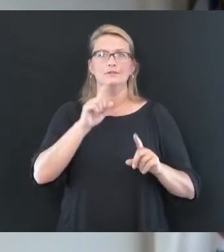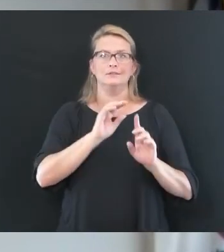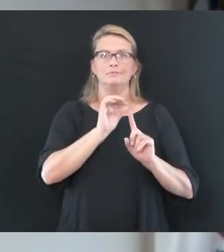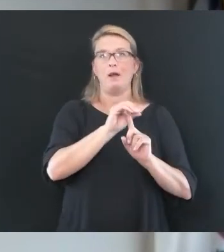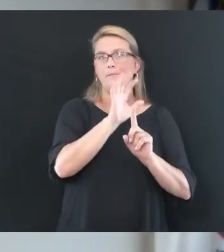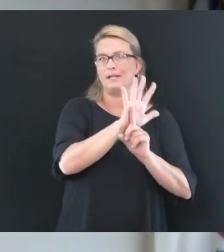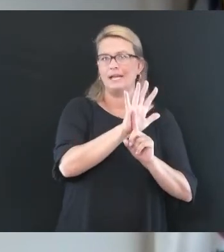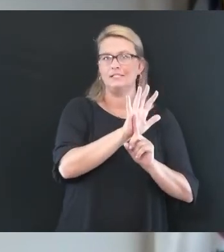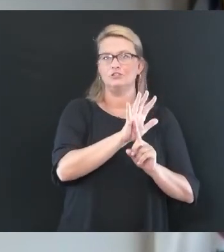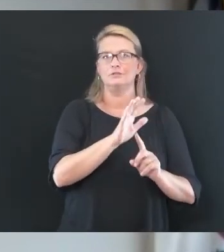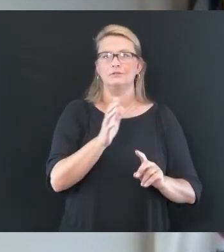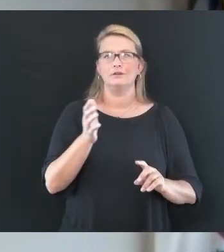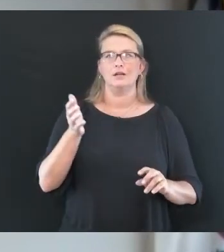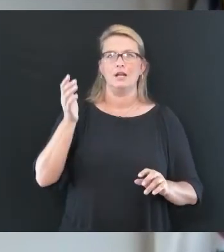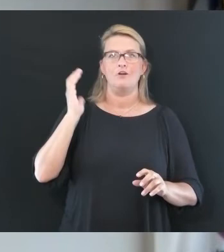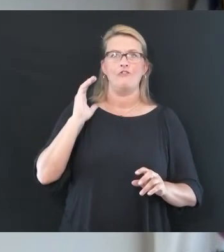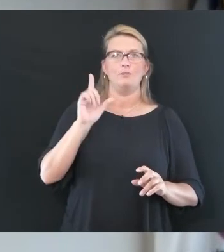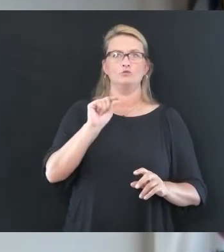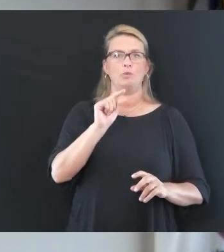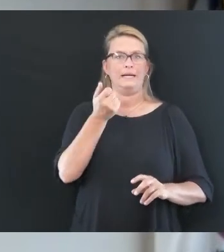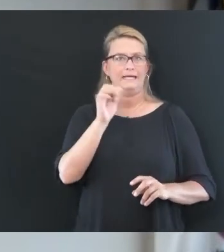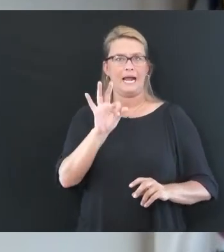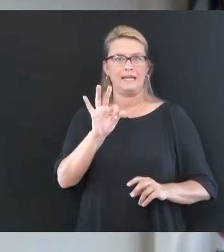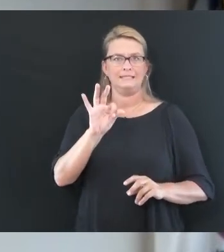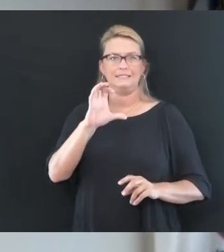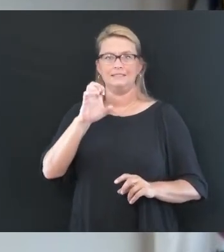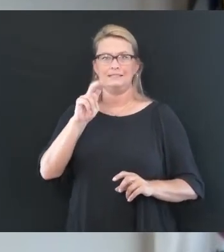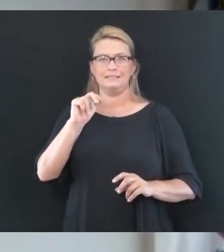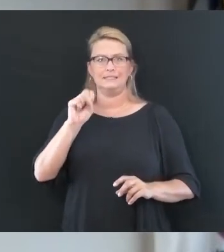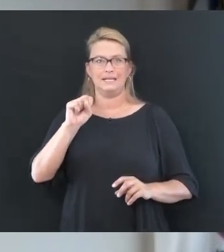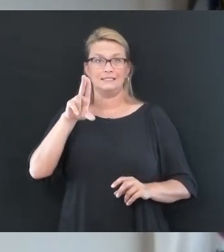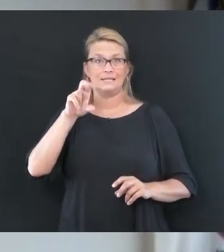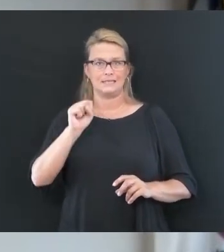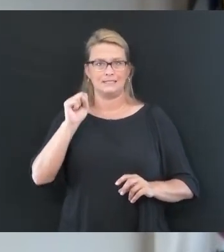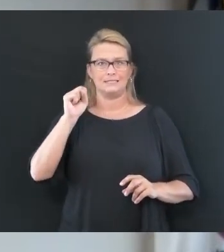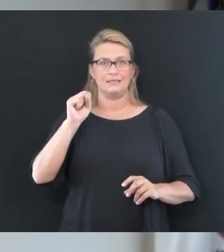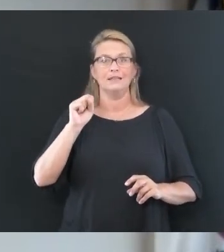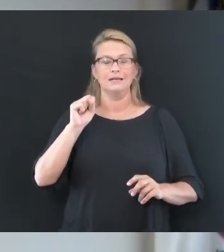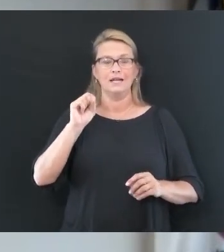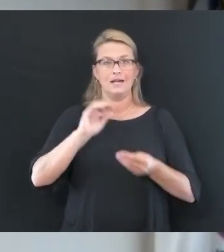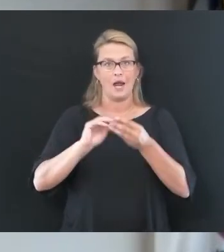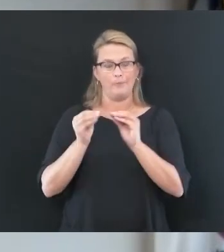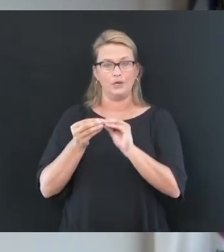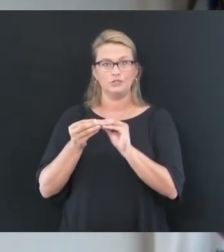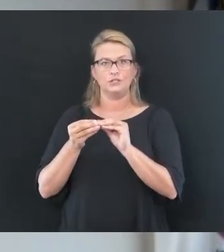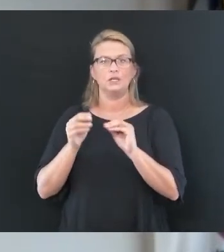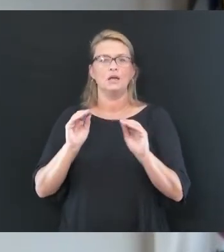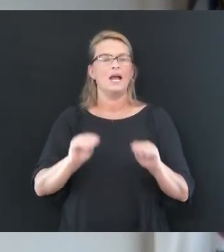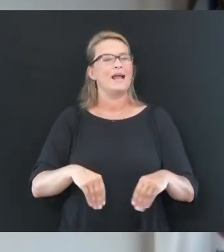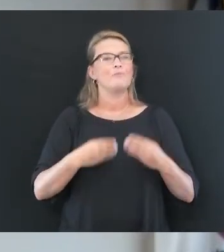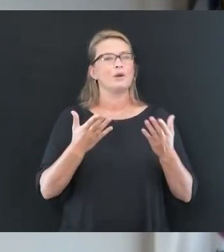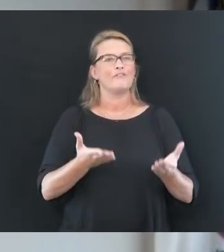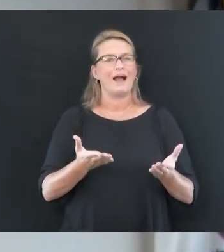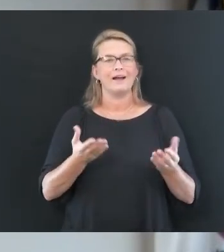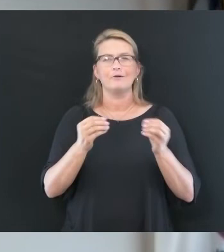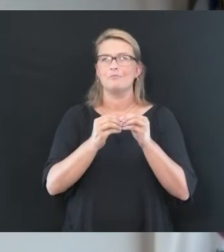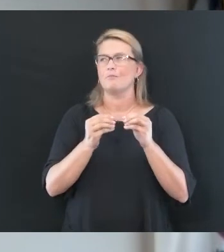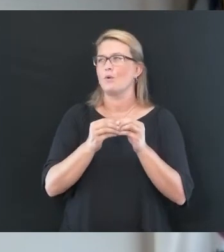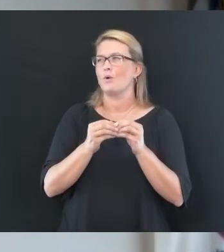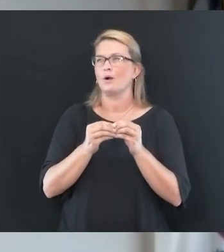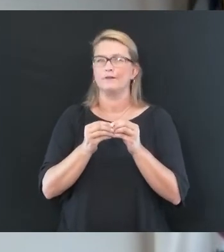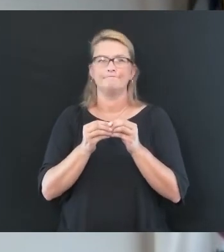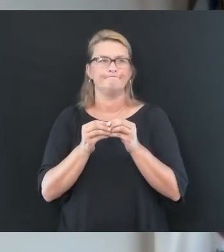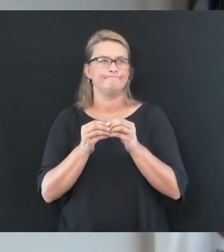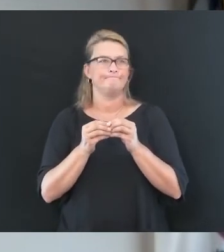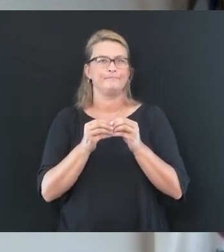2019, July 2019 census estimates. And we'll provide a sample